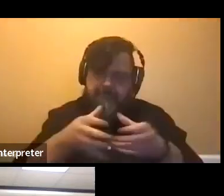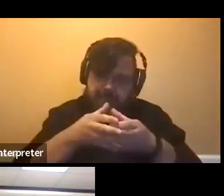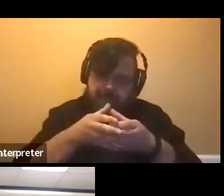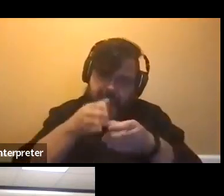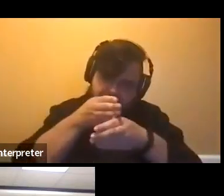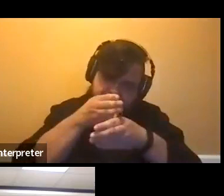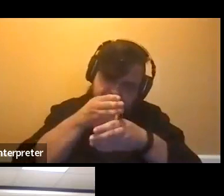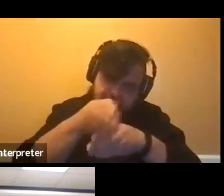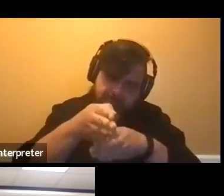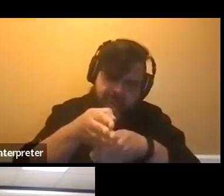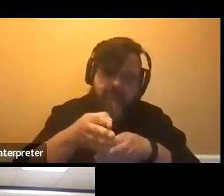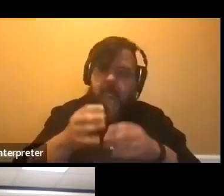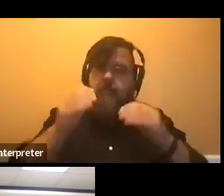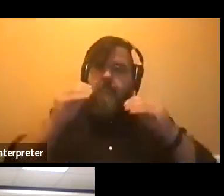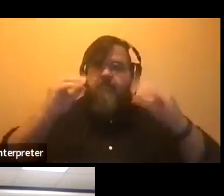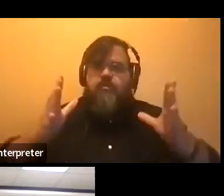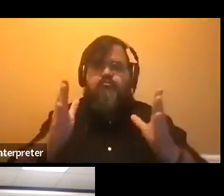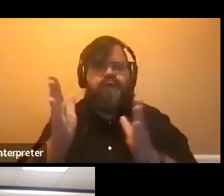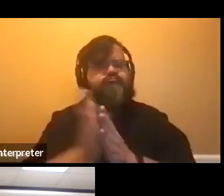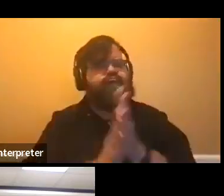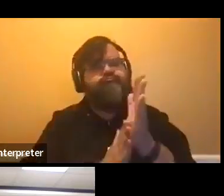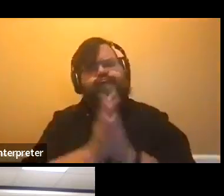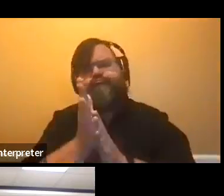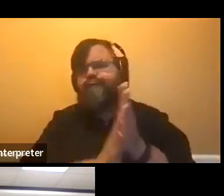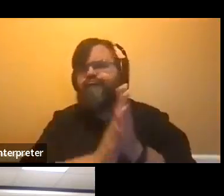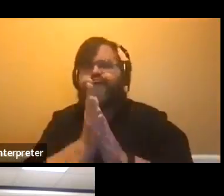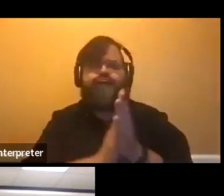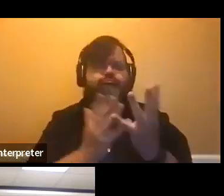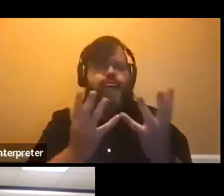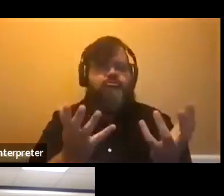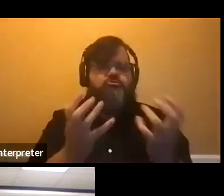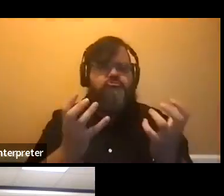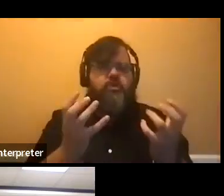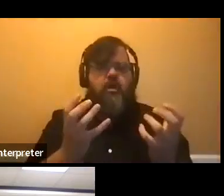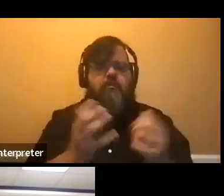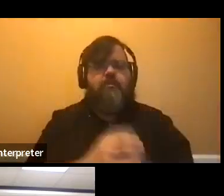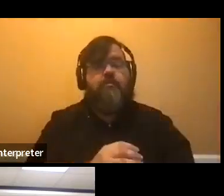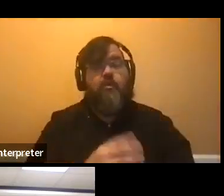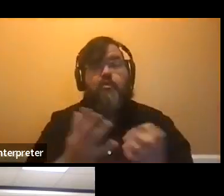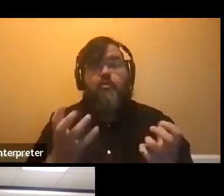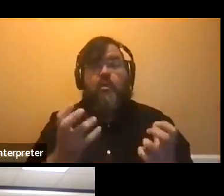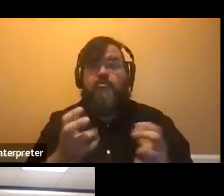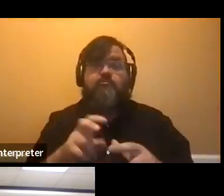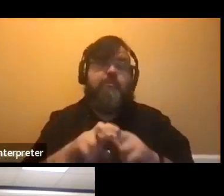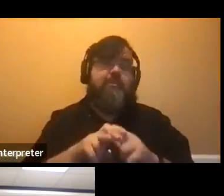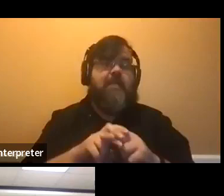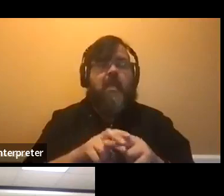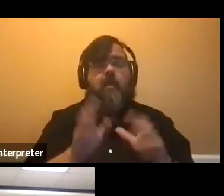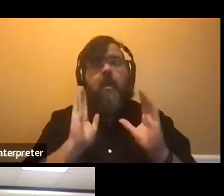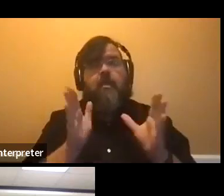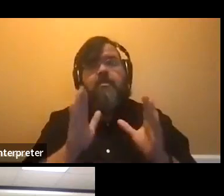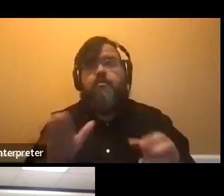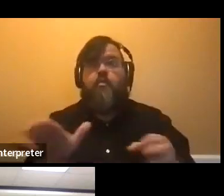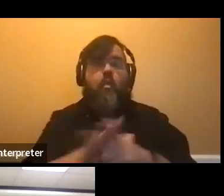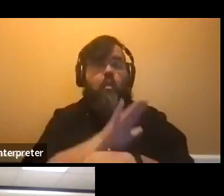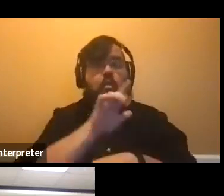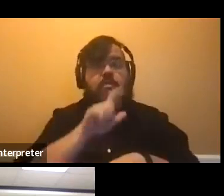professor's so passionate about what they're talking about that. You just want to sit there and listen to them the entire time. So, yeah.